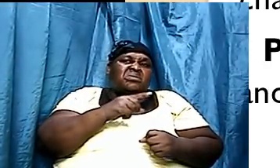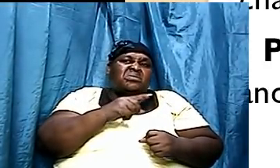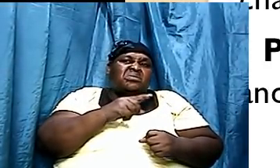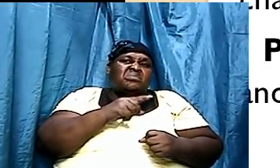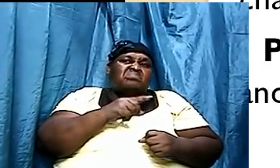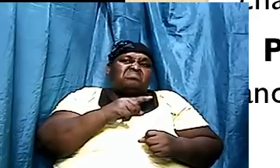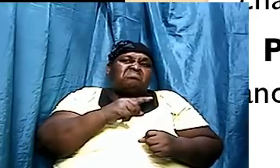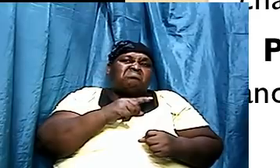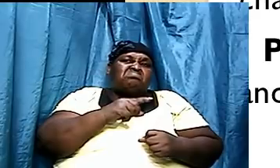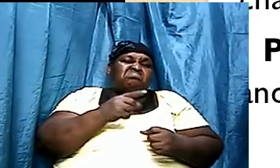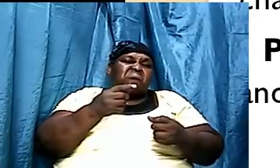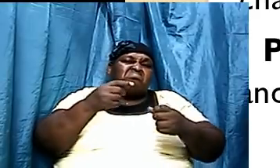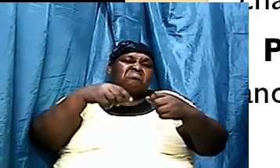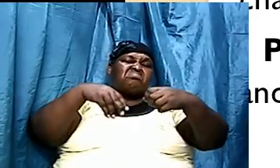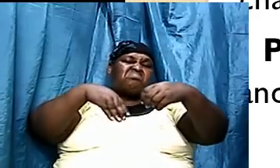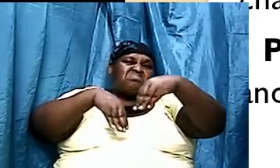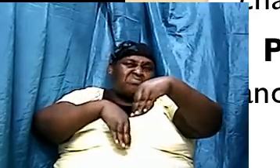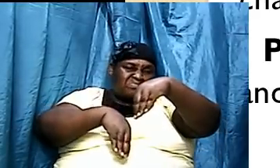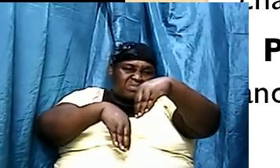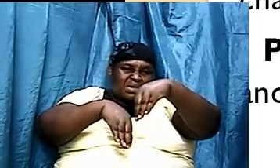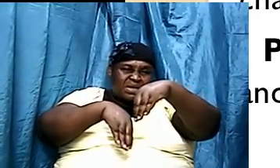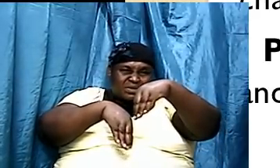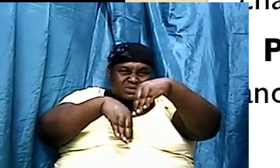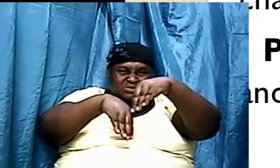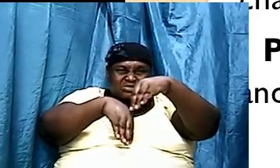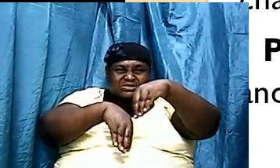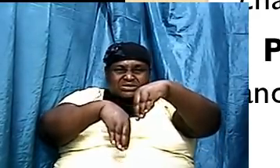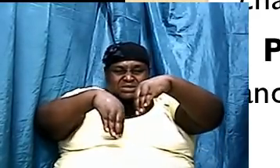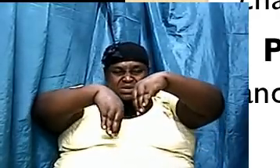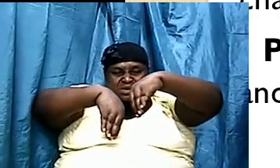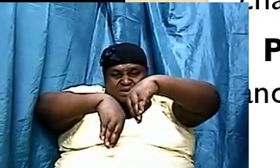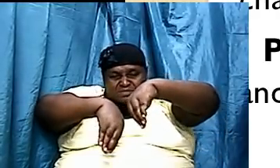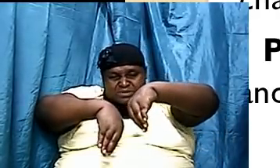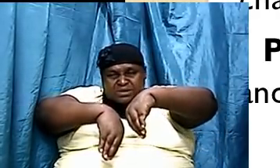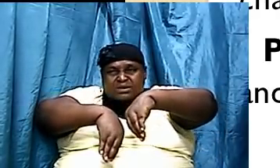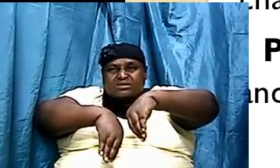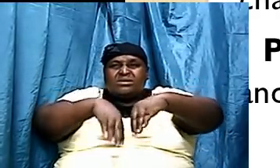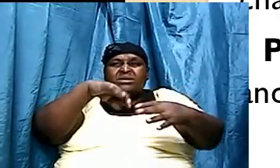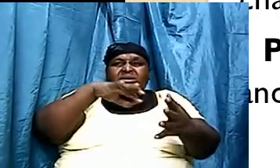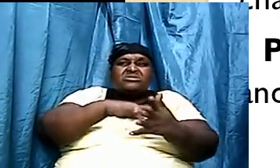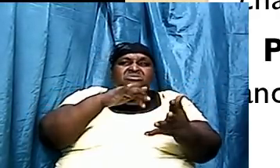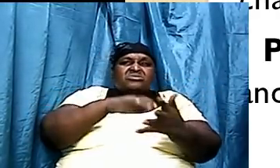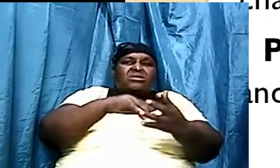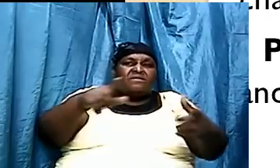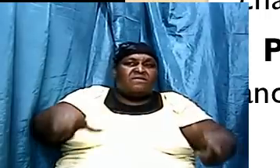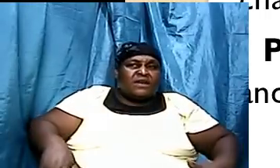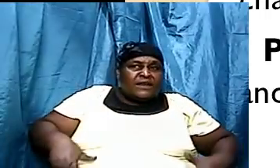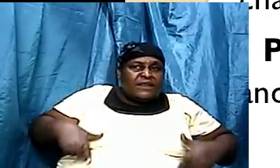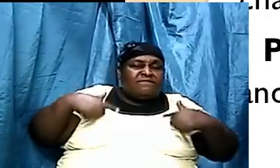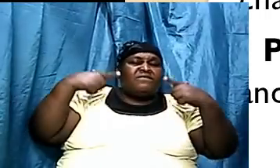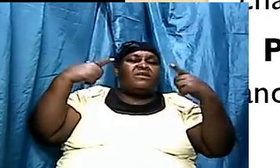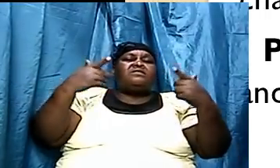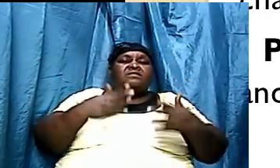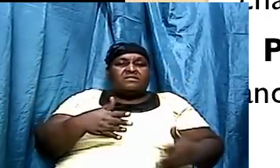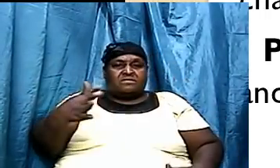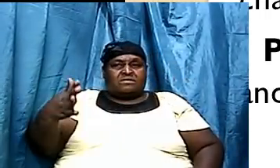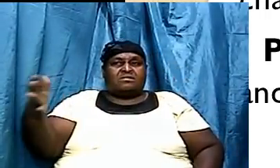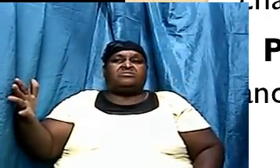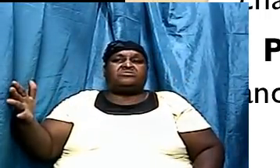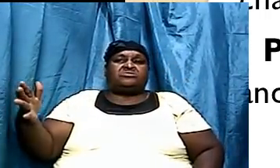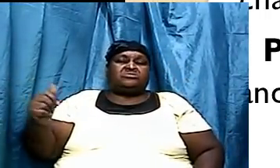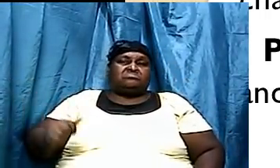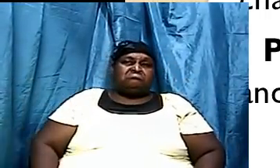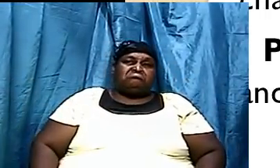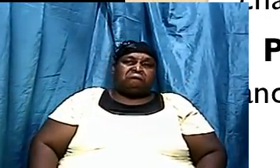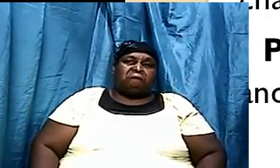some of these things are in basic definition. So biology is the study of living organisms. We're going